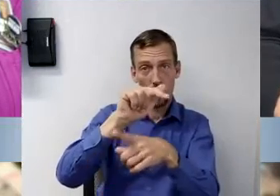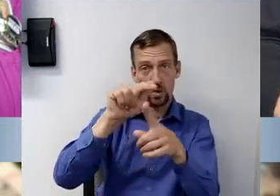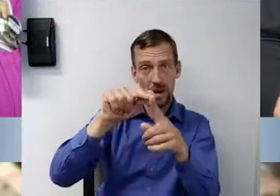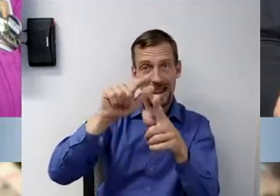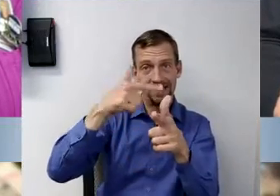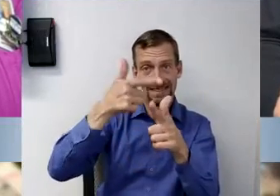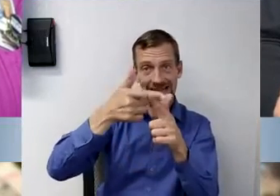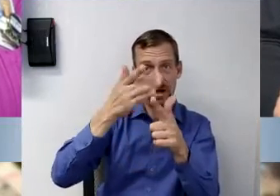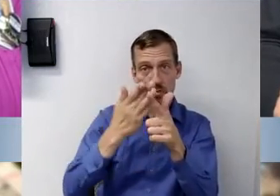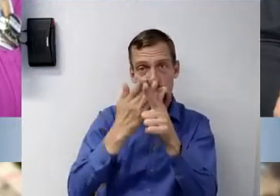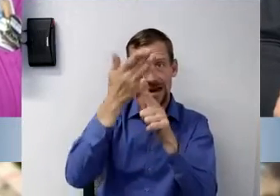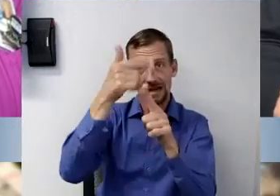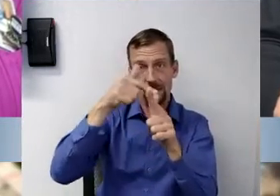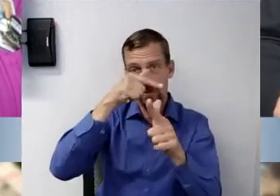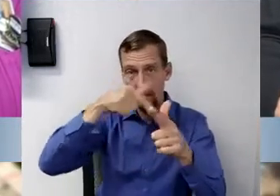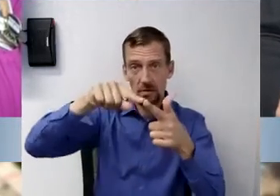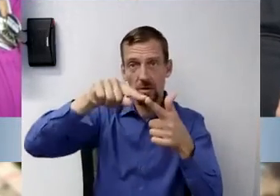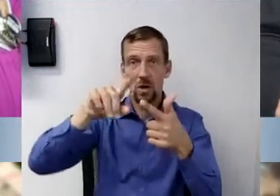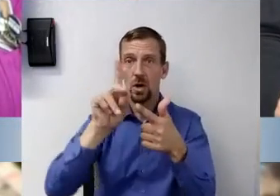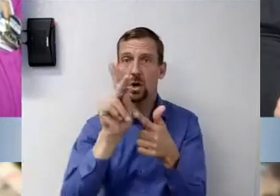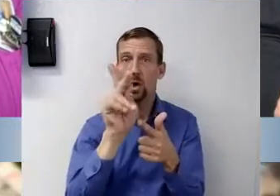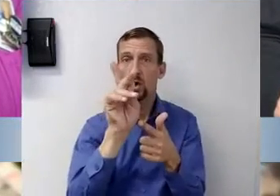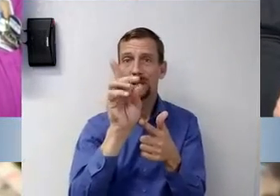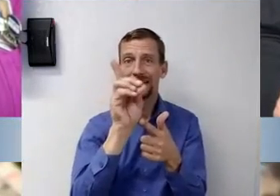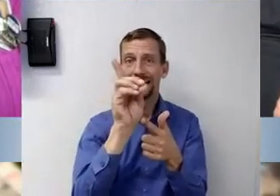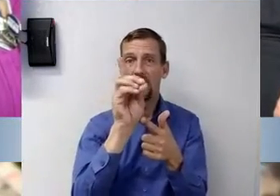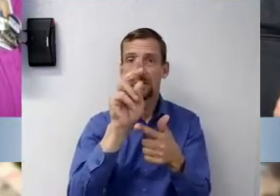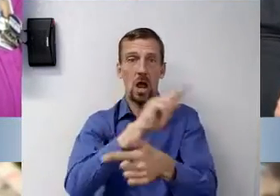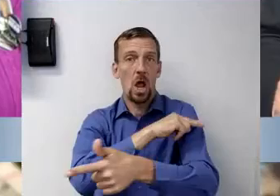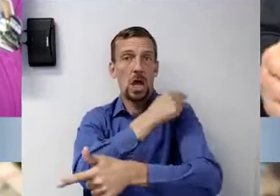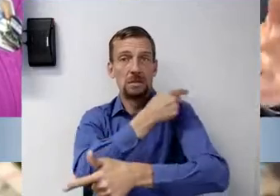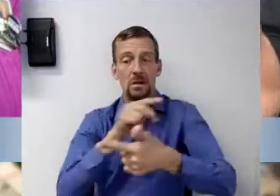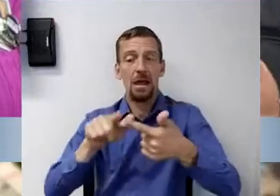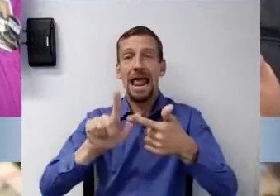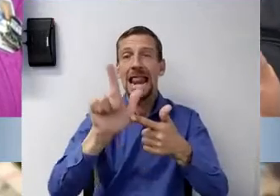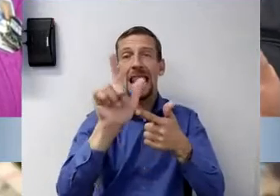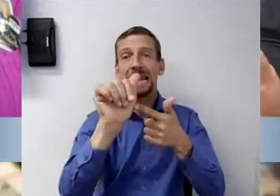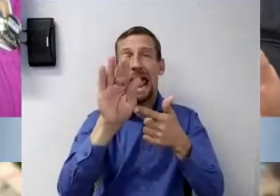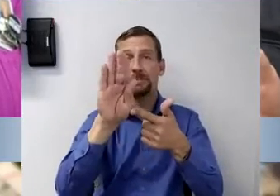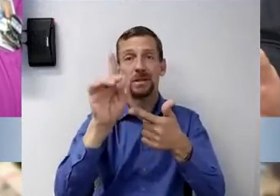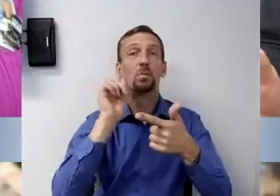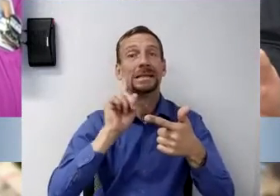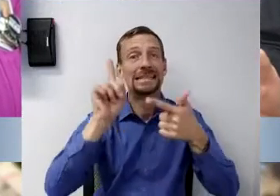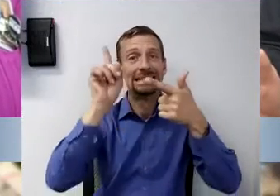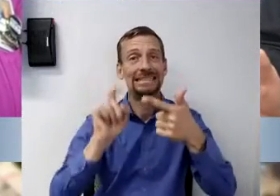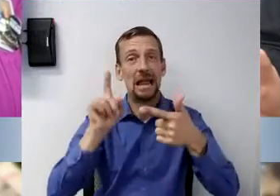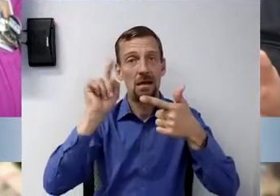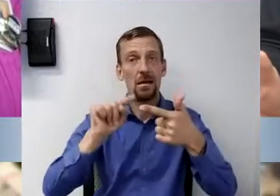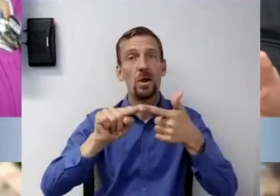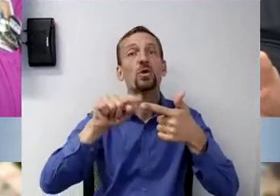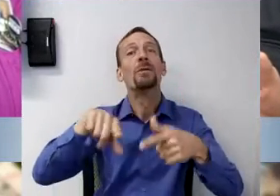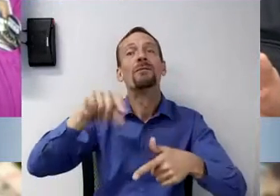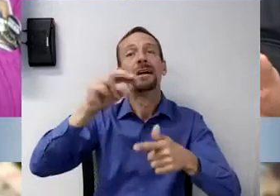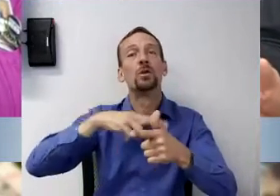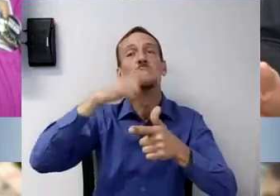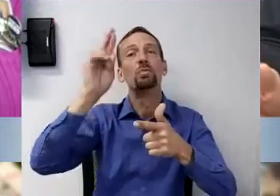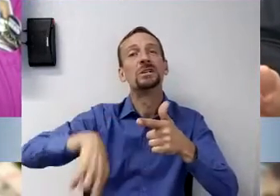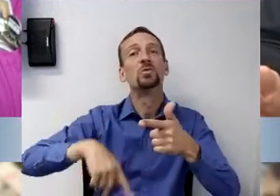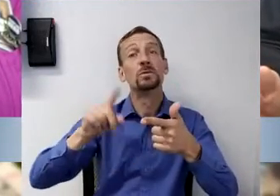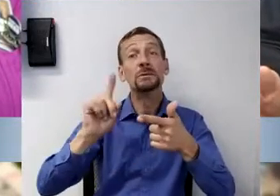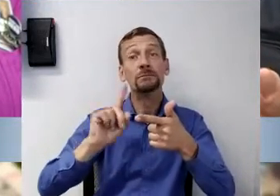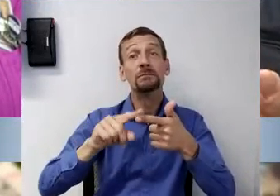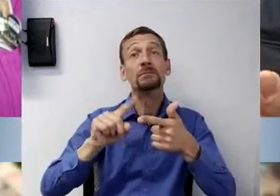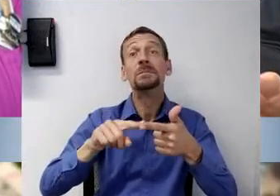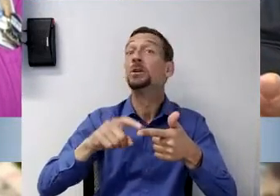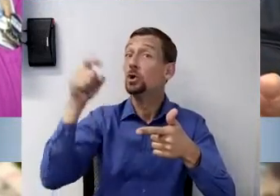will be conducted at Quia Delta on the BD Max platform, or the Abbott ID Now platform, and we will generally